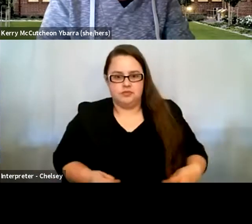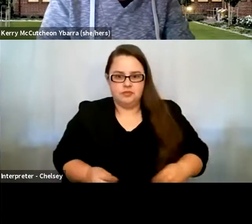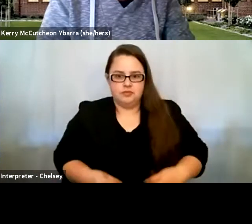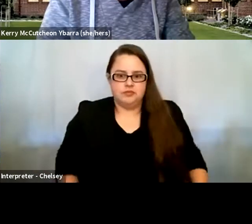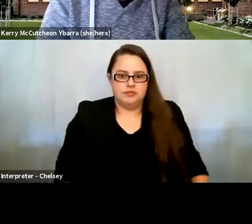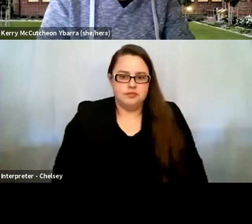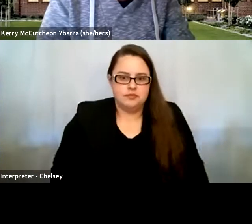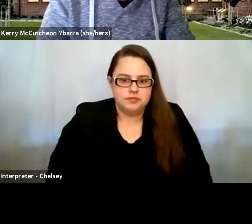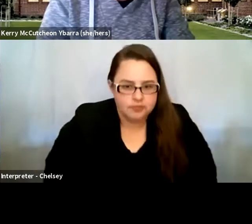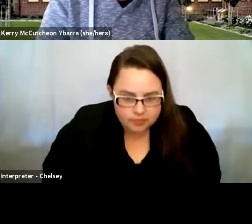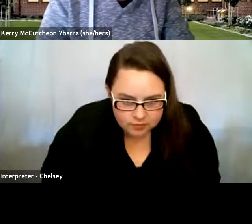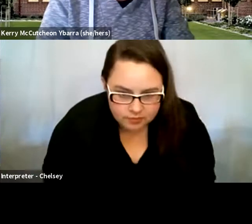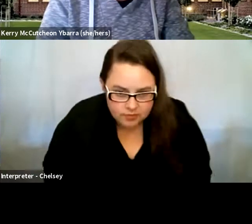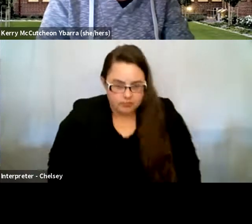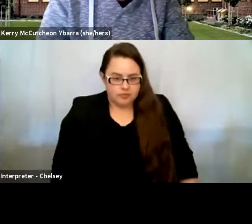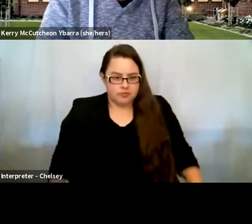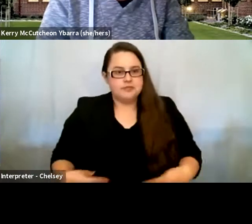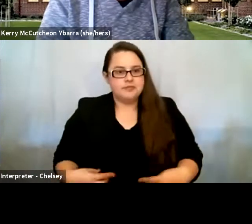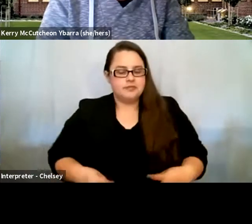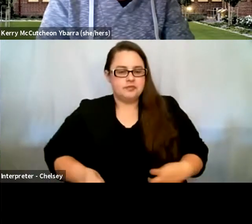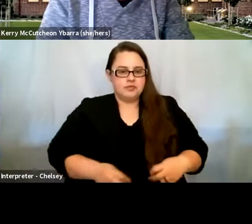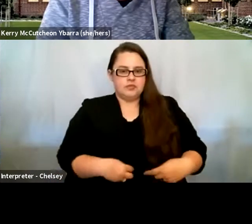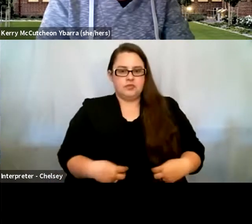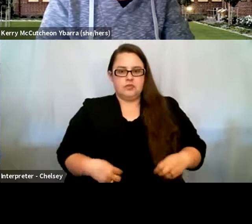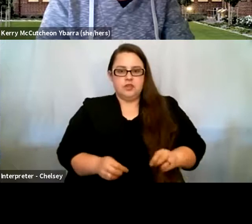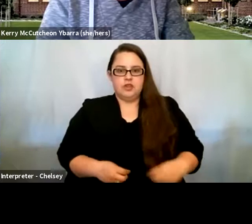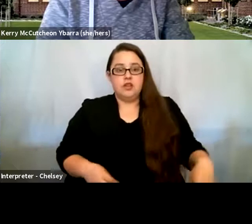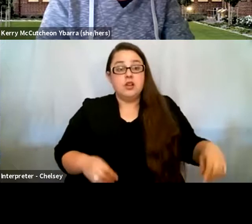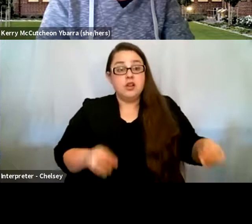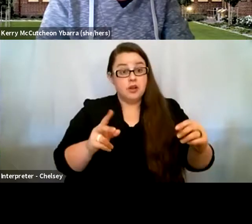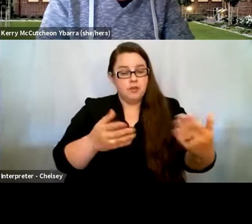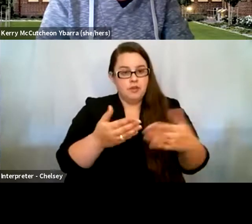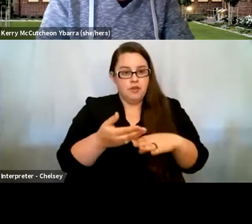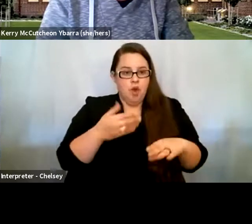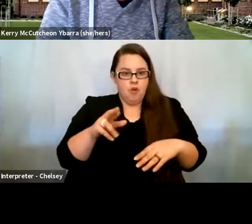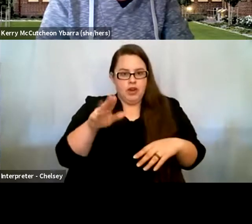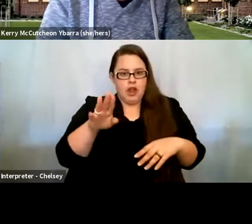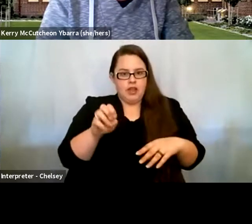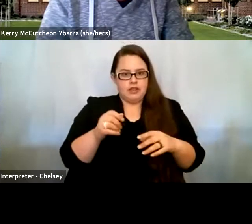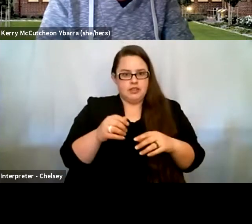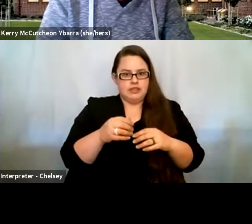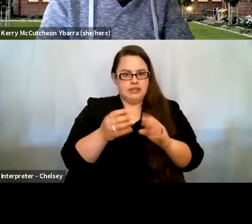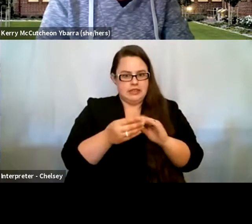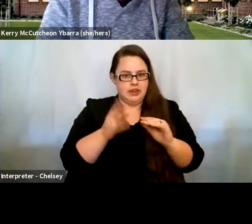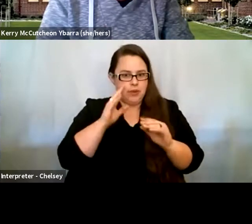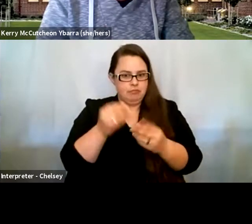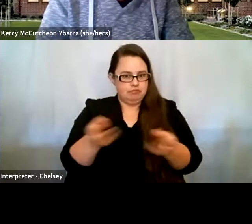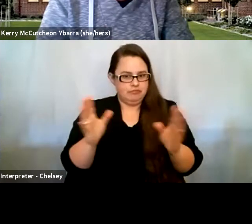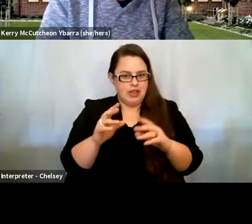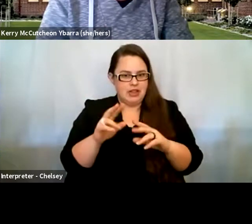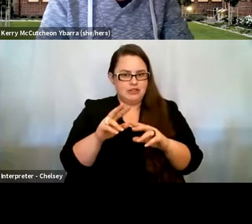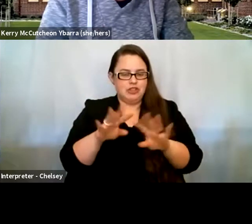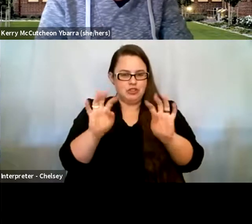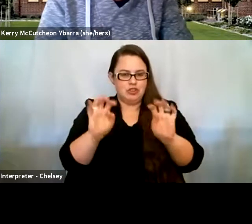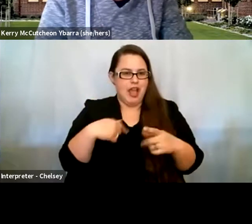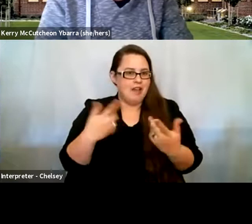Um, okay. So before Renee had said that he was going to give out the survey, I actually put it out as well.